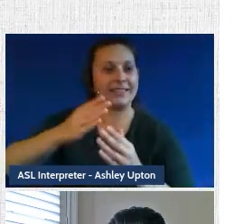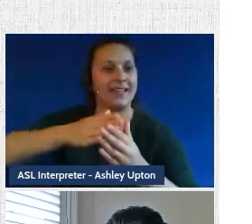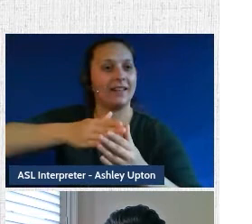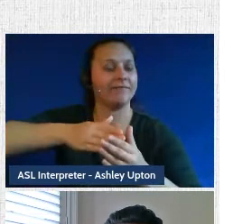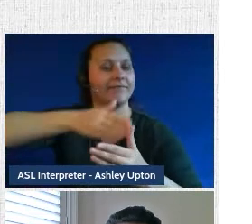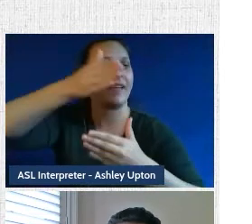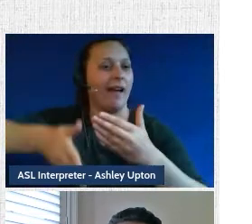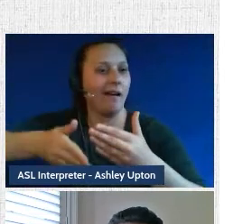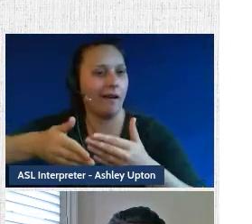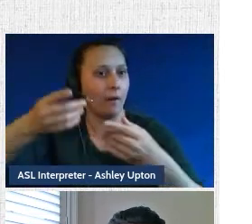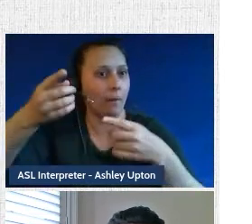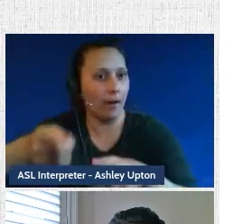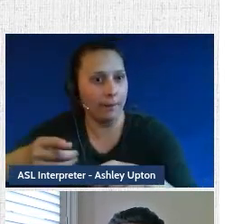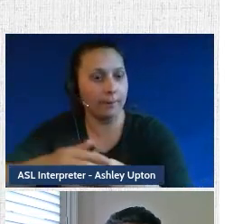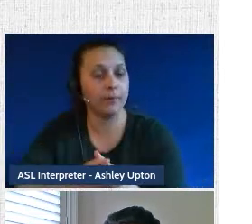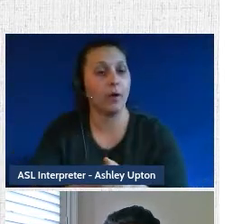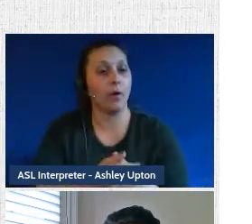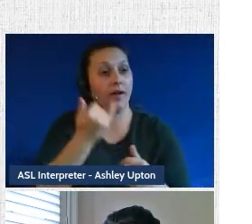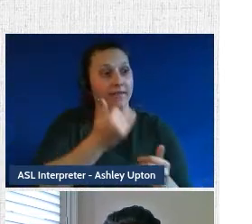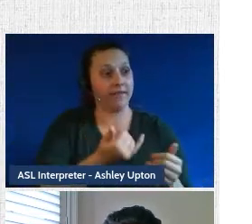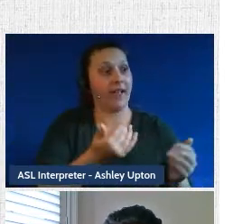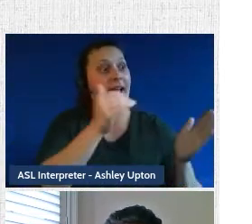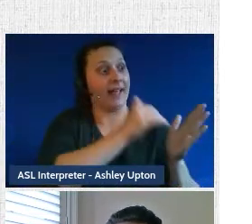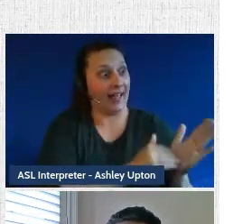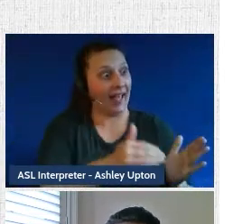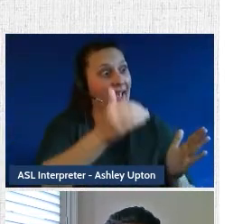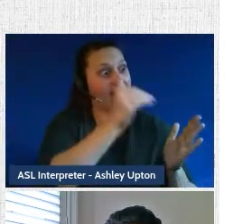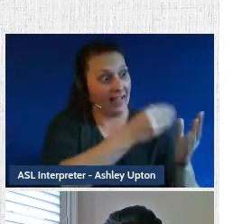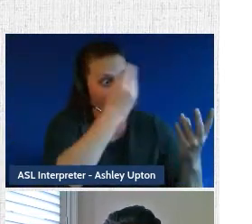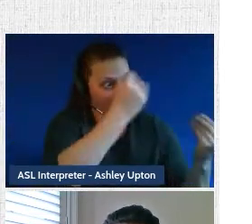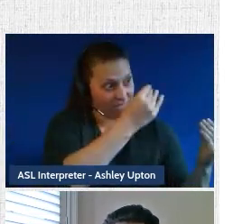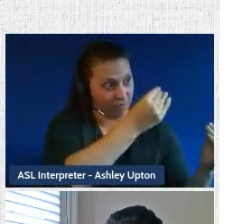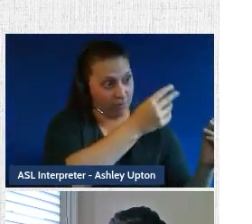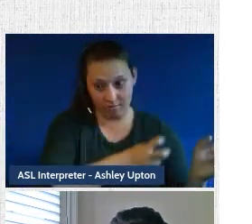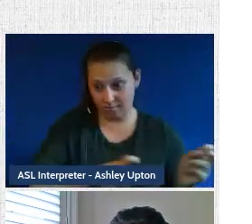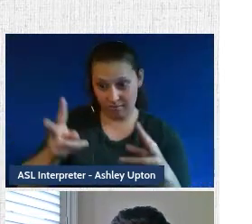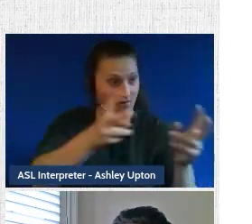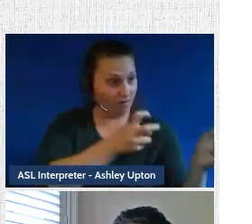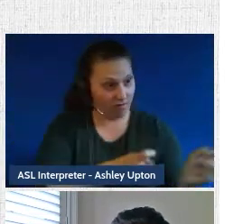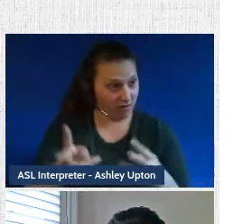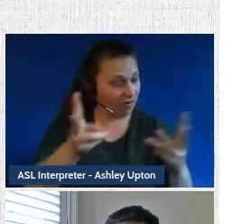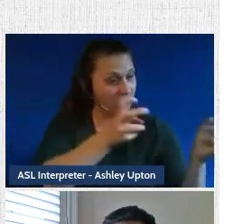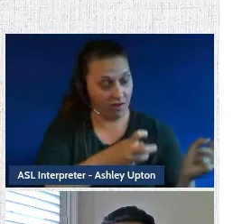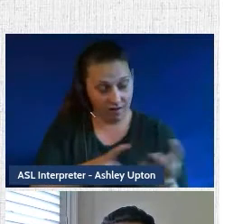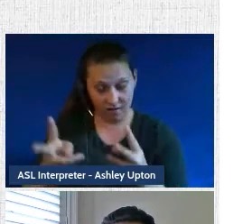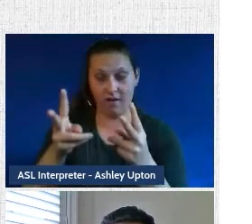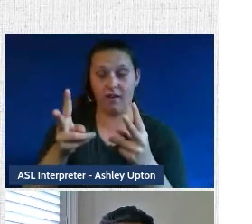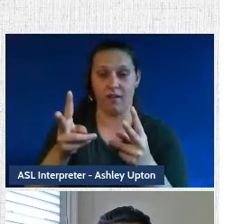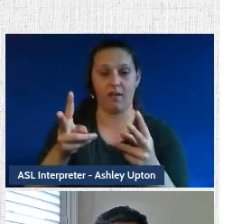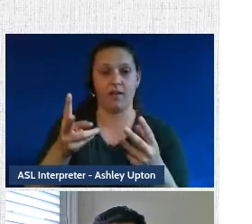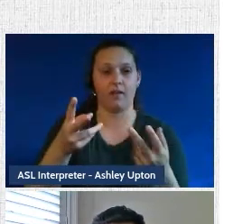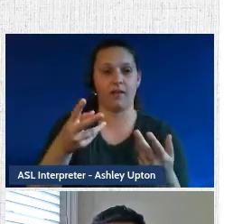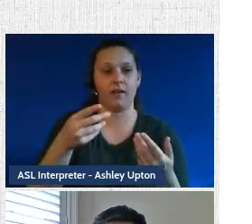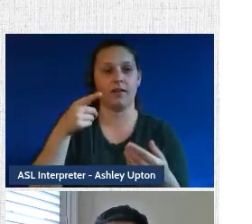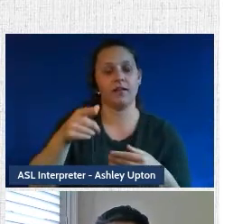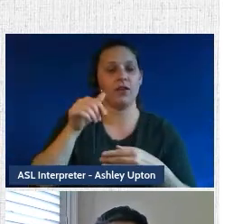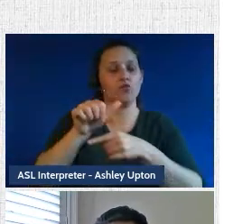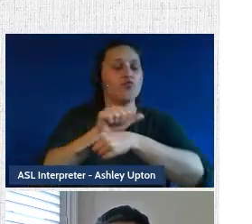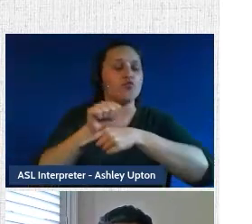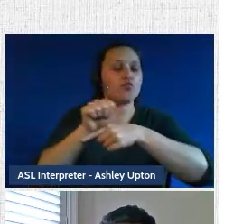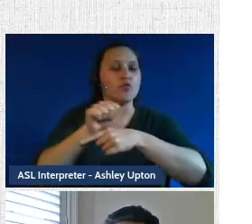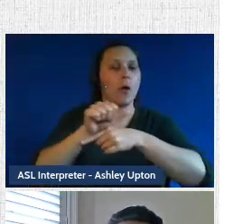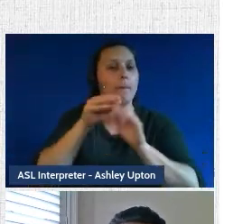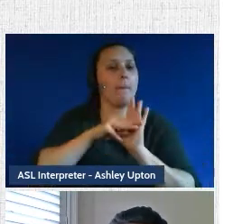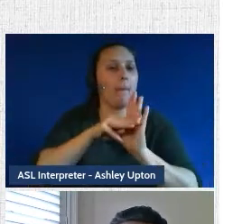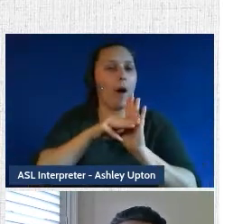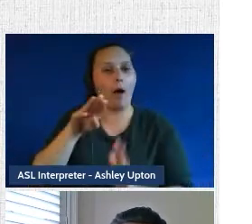if we continually do that over time with thousands of case points, eventually when we are training, quote unquote training, this is what we refer to as model training, the model